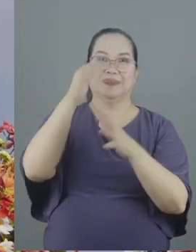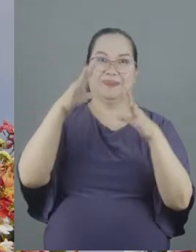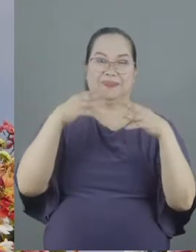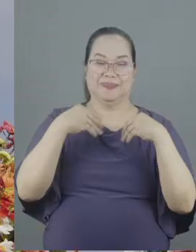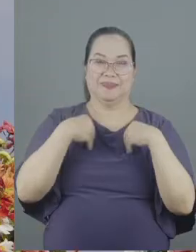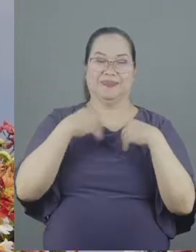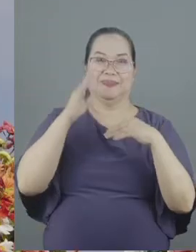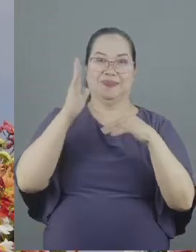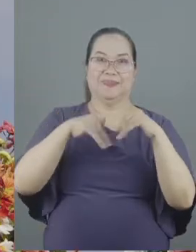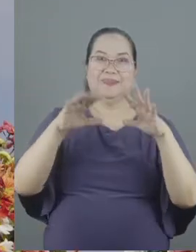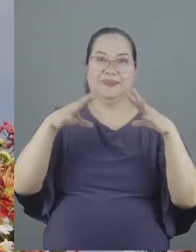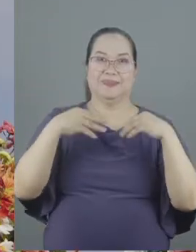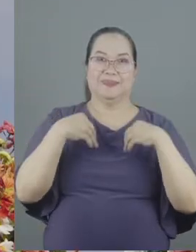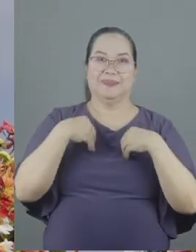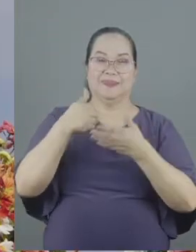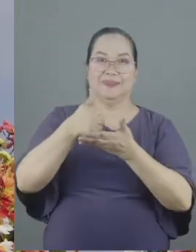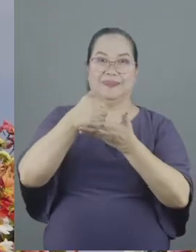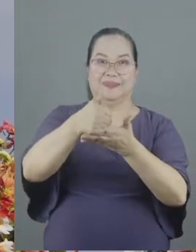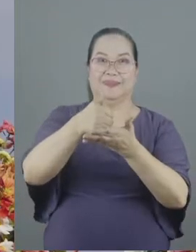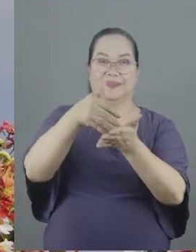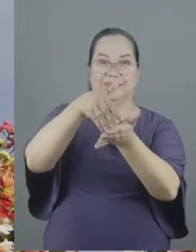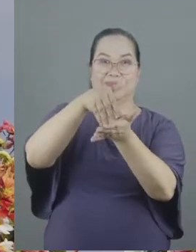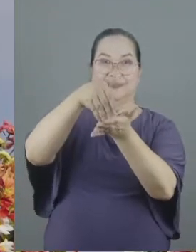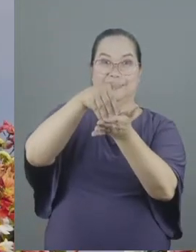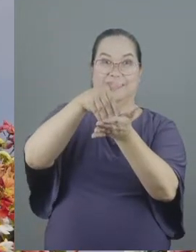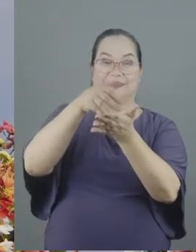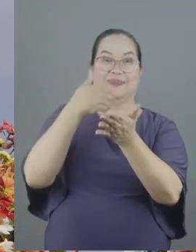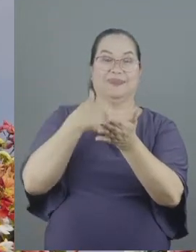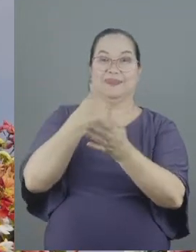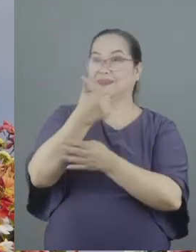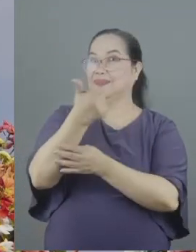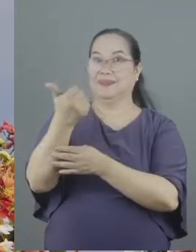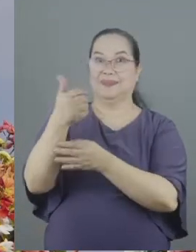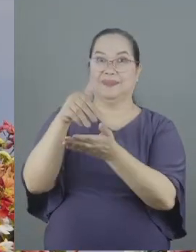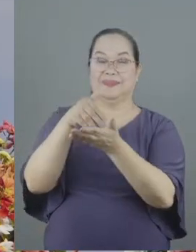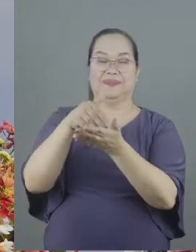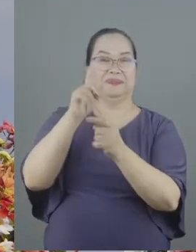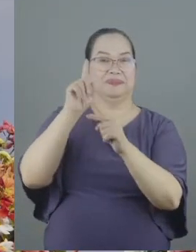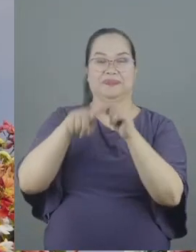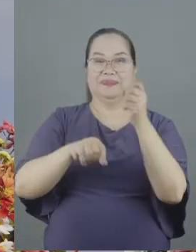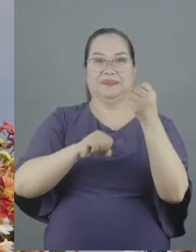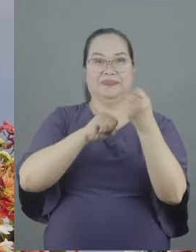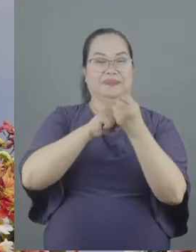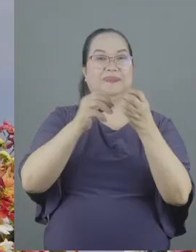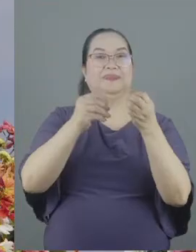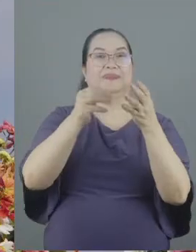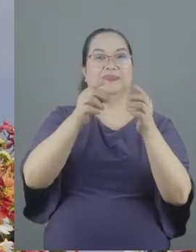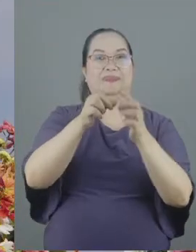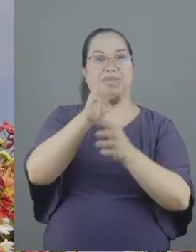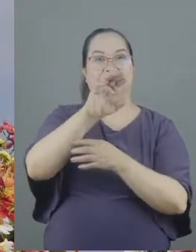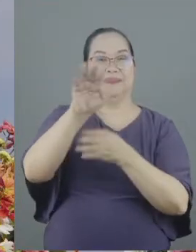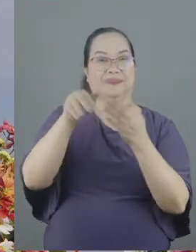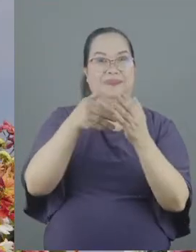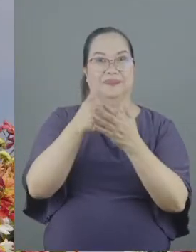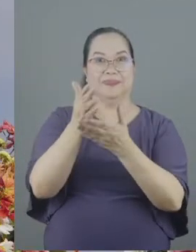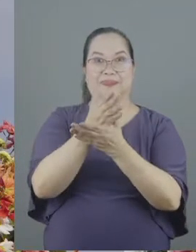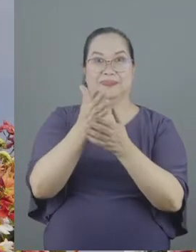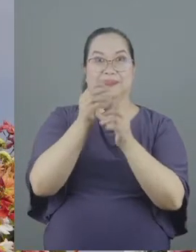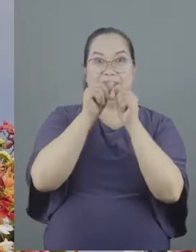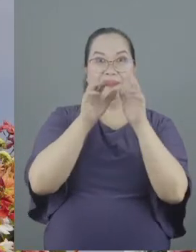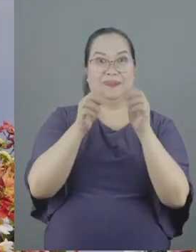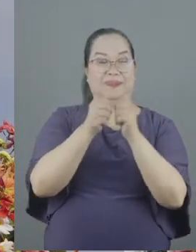we are to help the weak because there are some who are weak they cannot support themselves we need to give to them and share our blessings with them